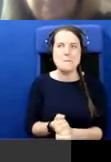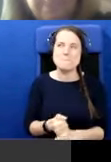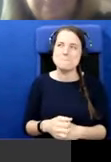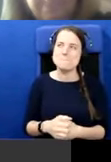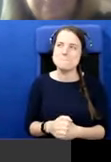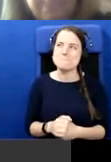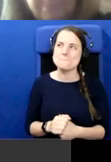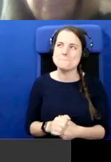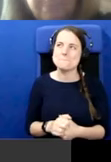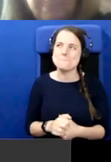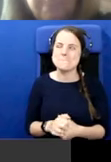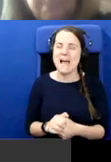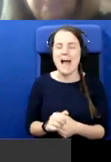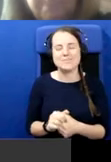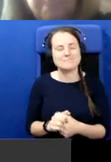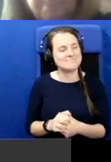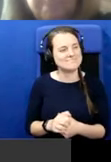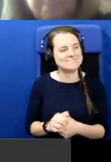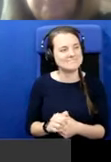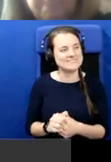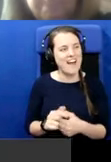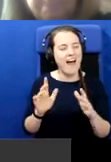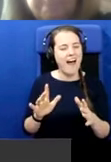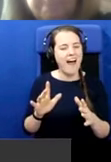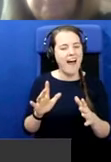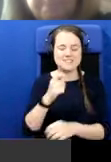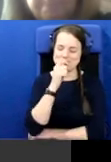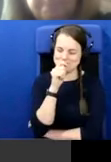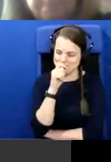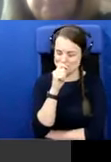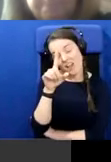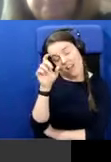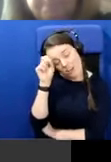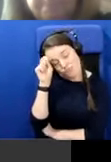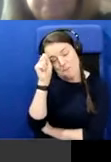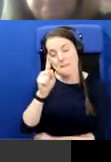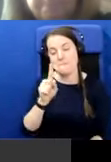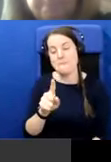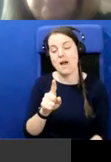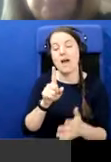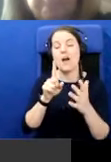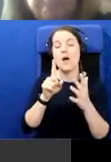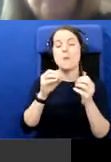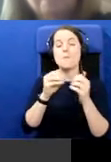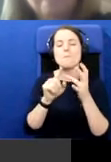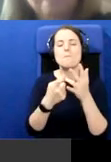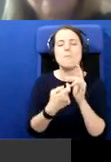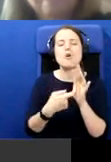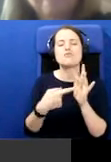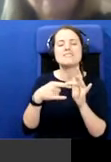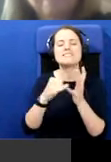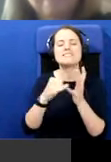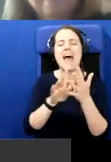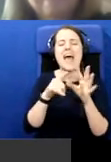I, I, I, I can remember the Morris Hayes, who was a great figure in the history of